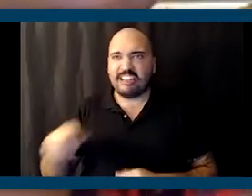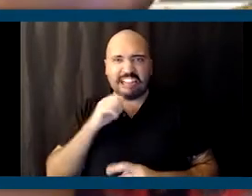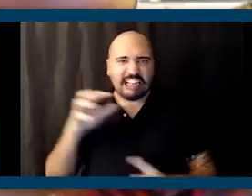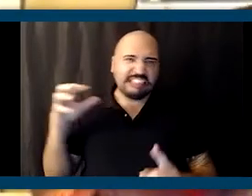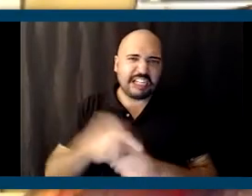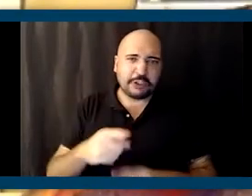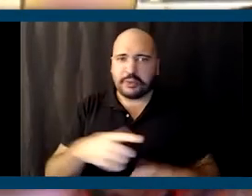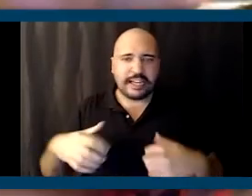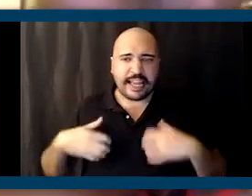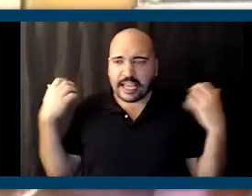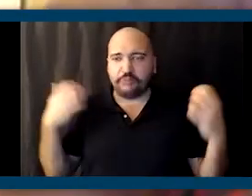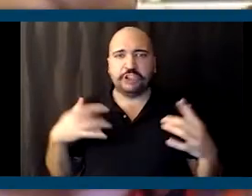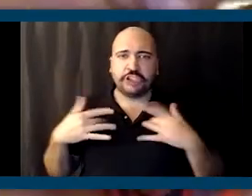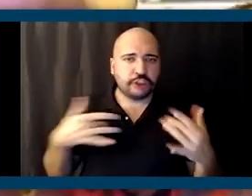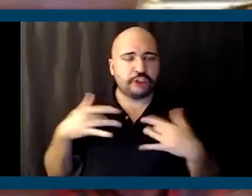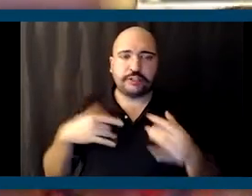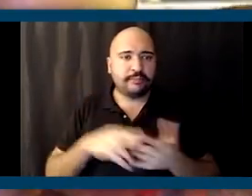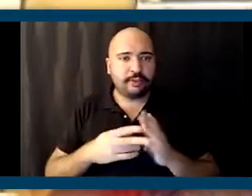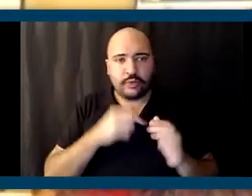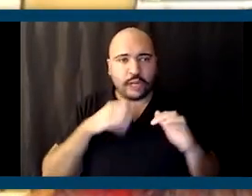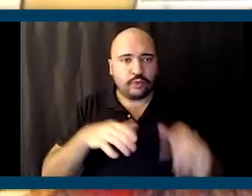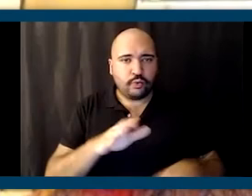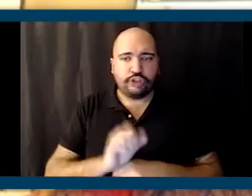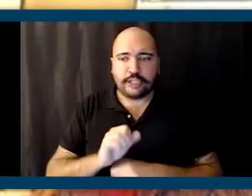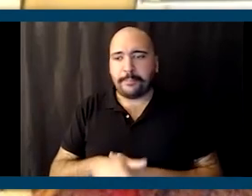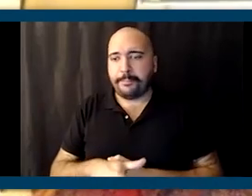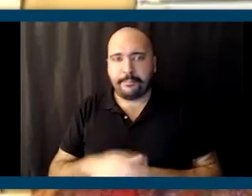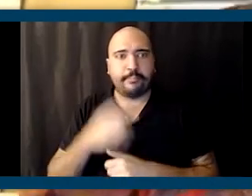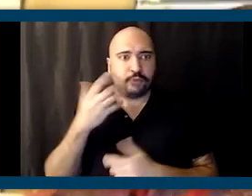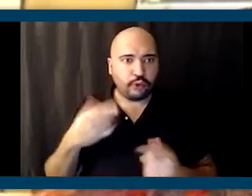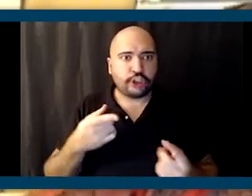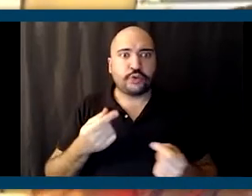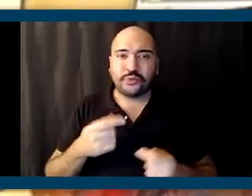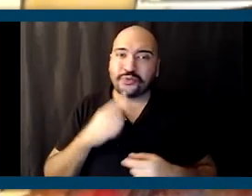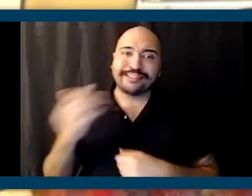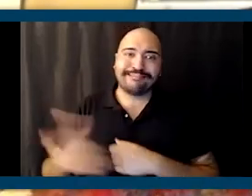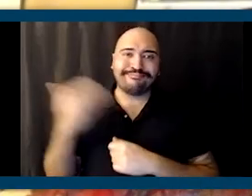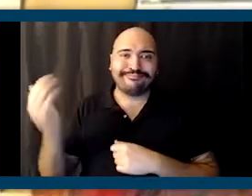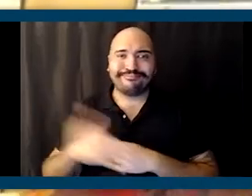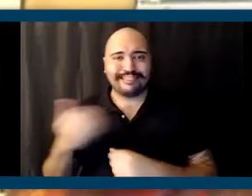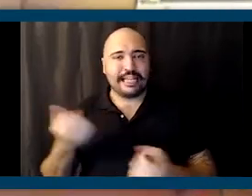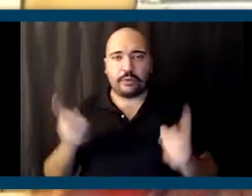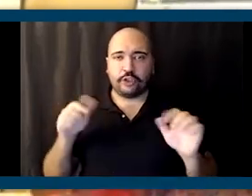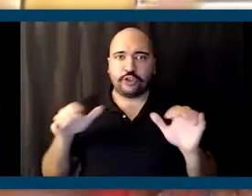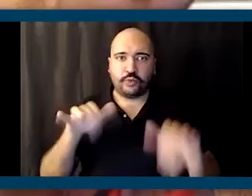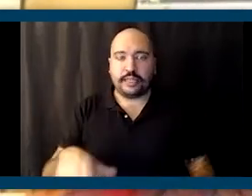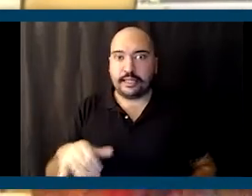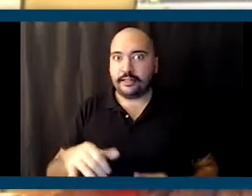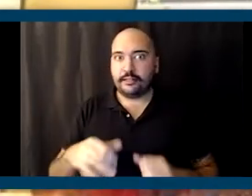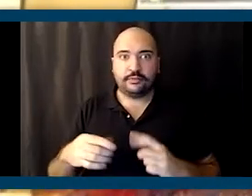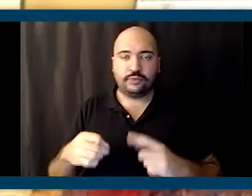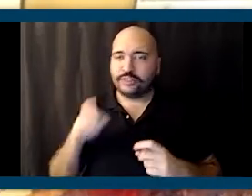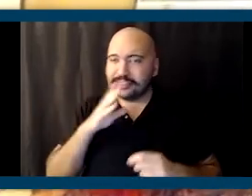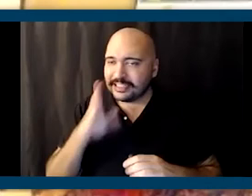you and concern, then you are not doing your job because what you're doing is so easy. Anybody can do, and you should never do what's so